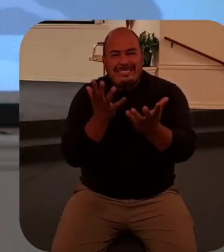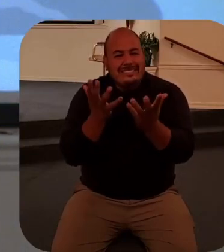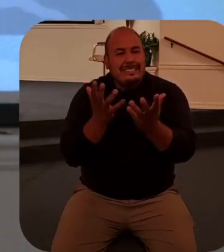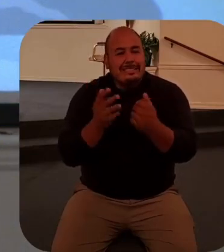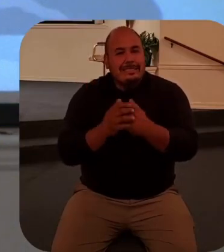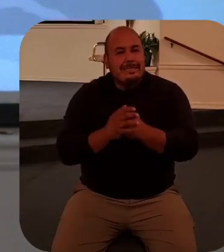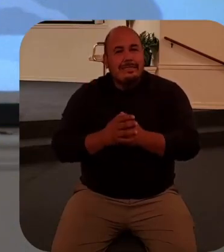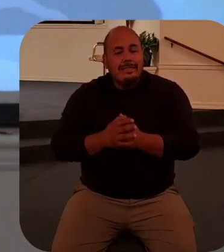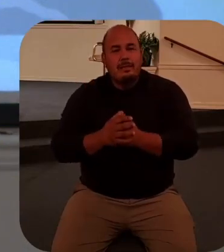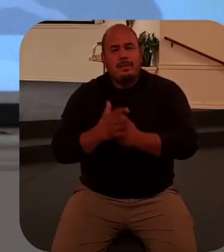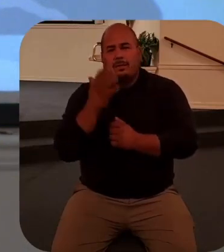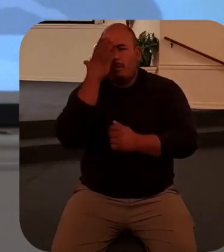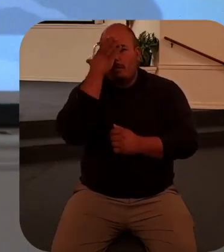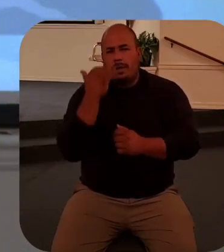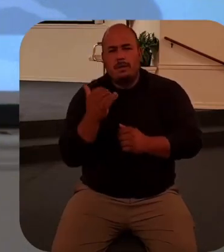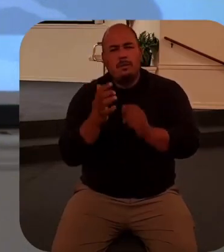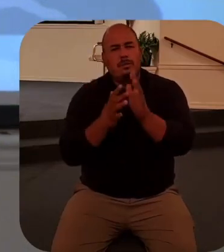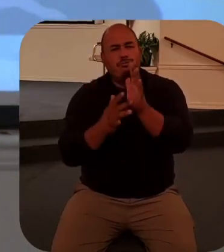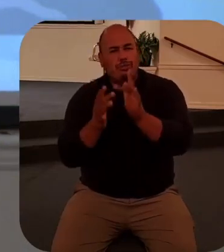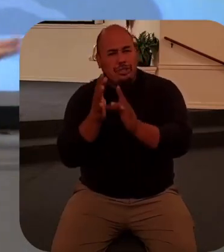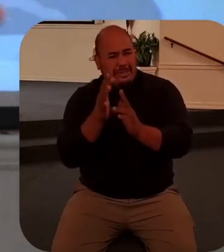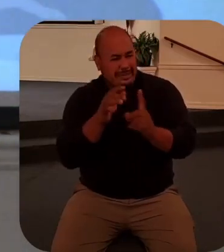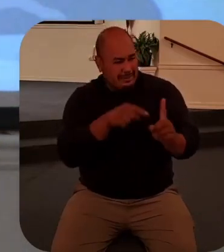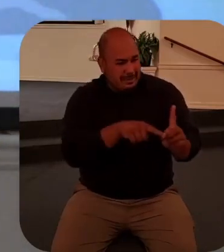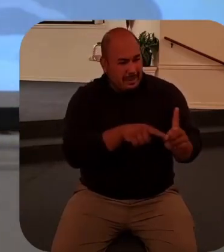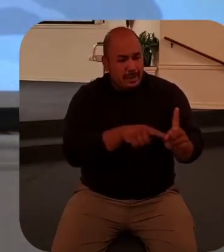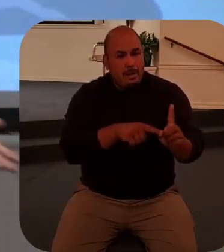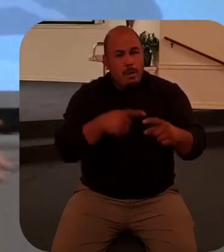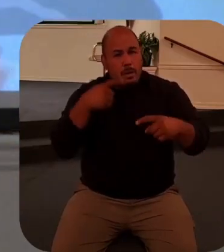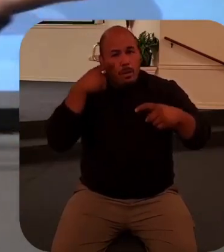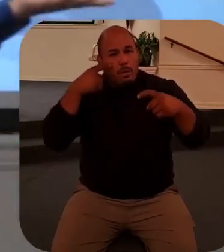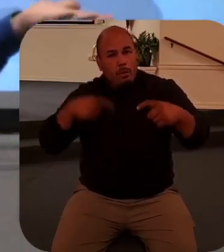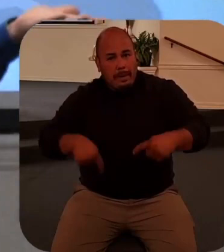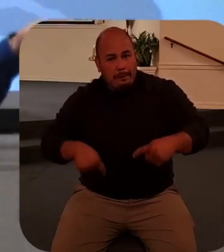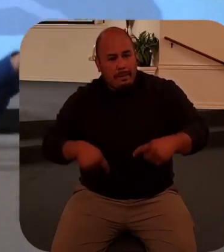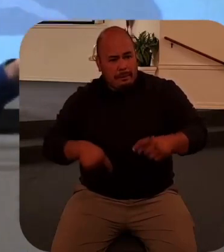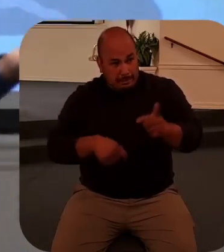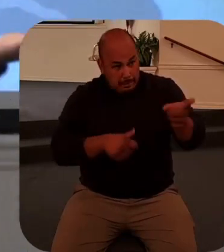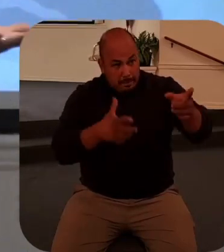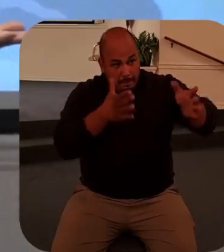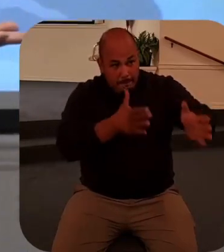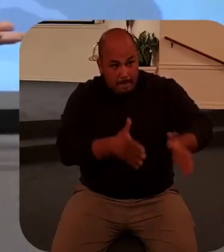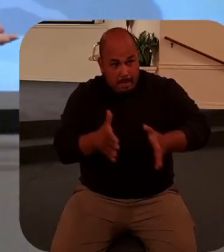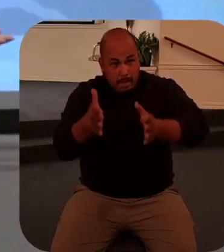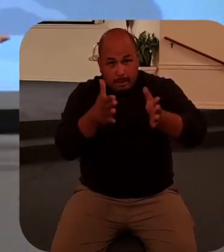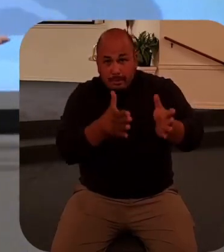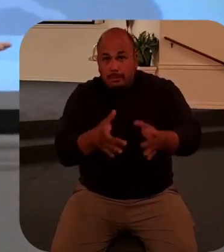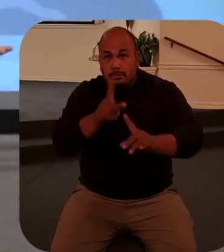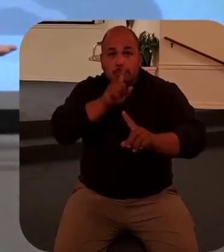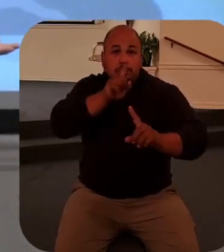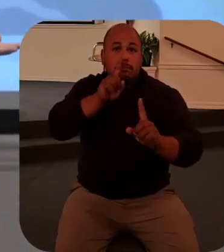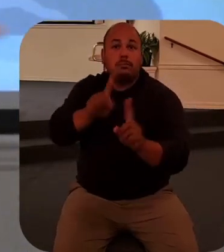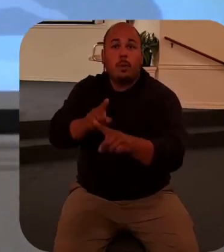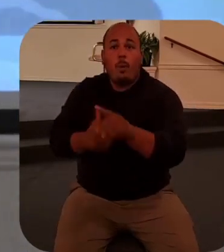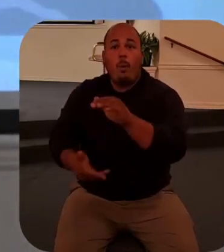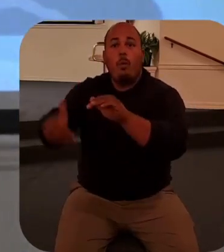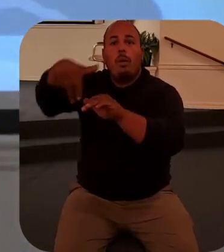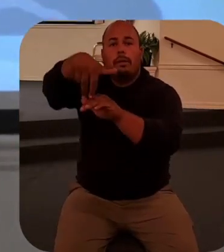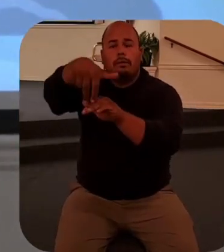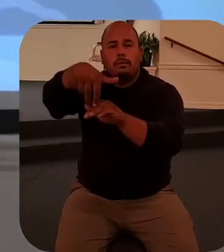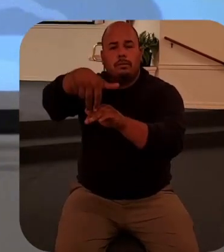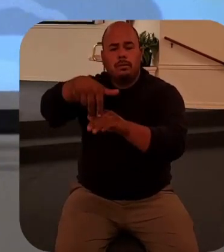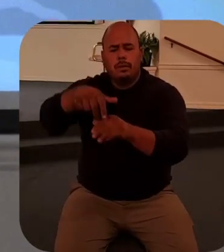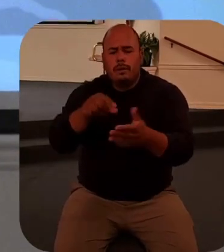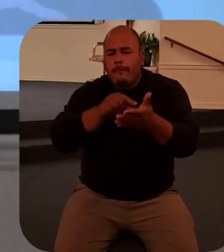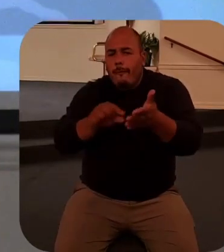Because why would Jesus weep when he knew he was about to raise Lazarus from the dead? In verse 4,